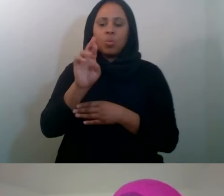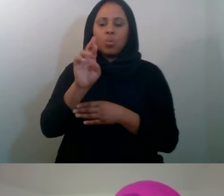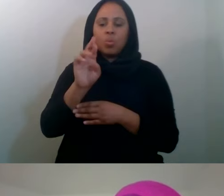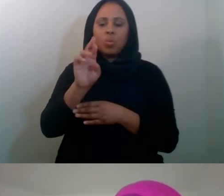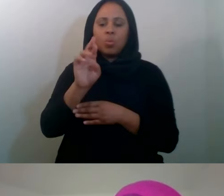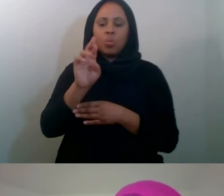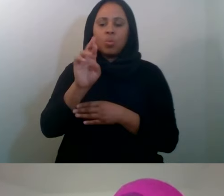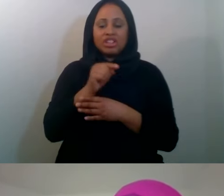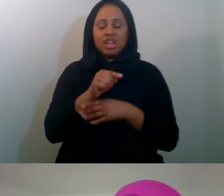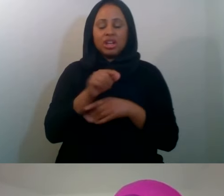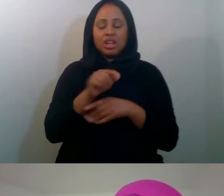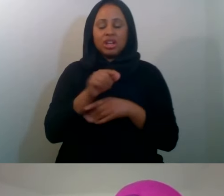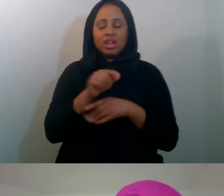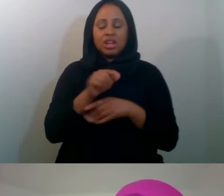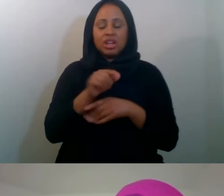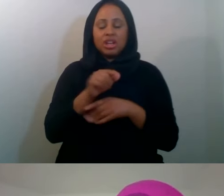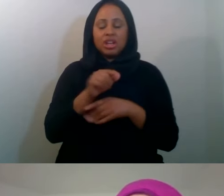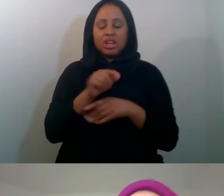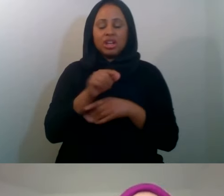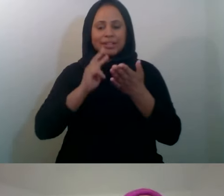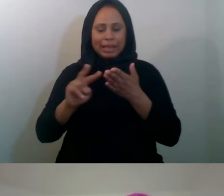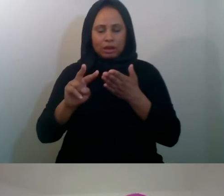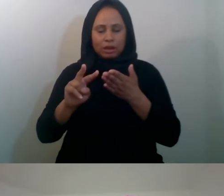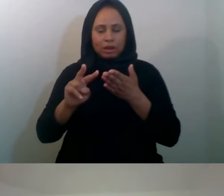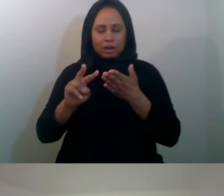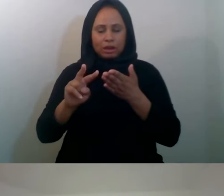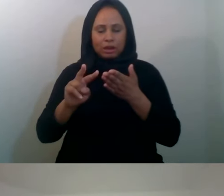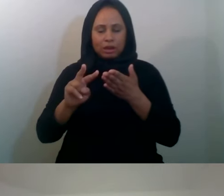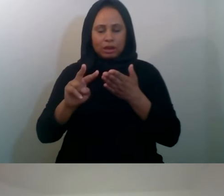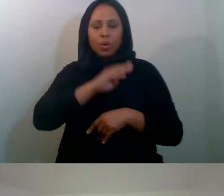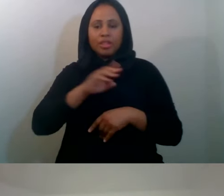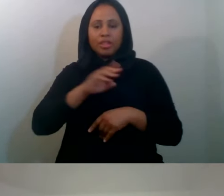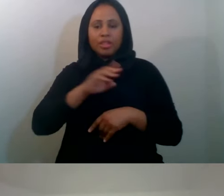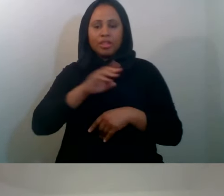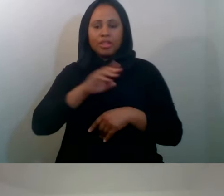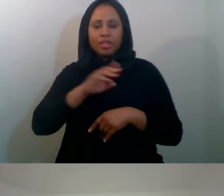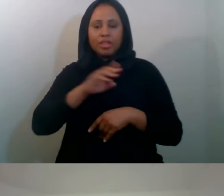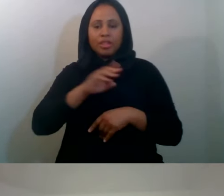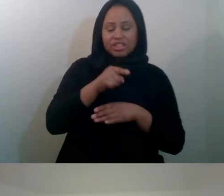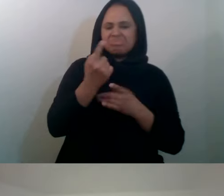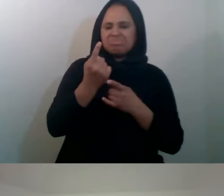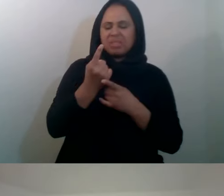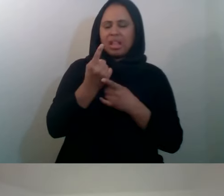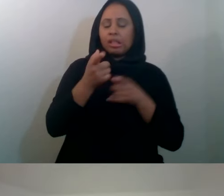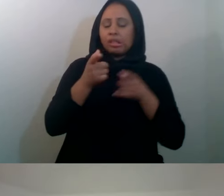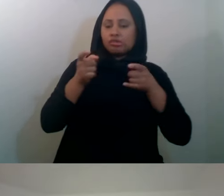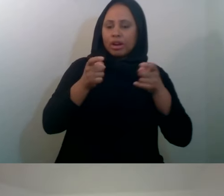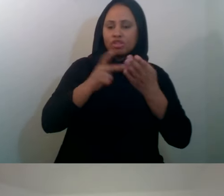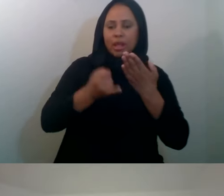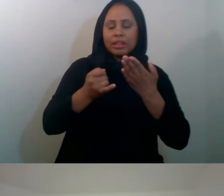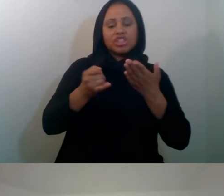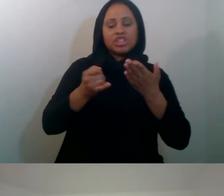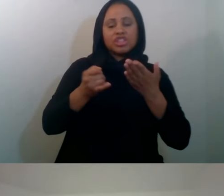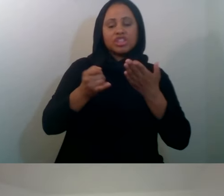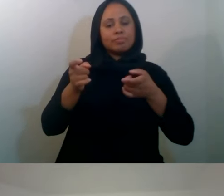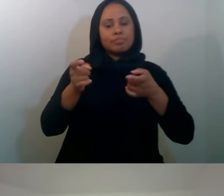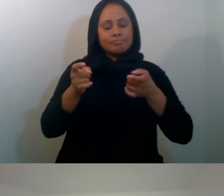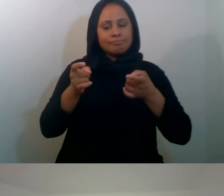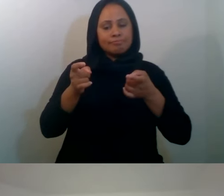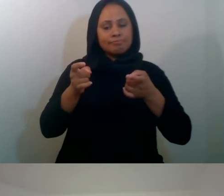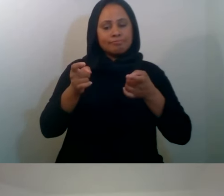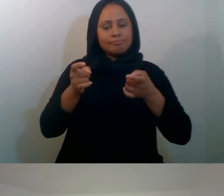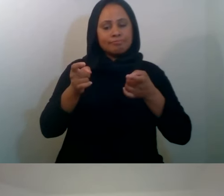serves as a secretary to the board for MCC. Professionally, she does regulatory project management and is currently working with the Department of Health.